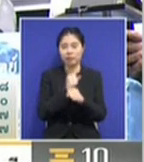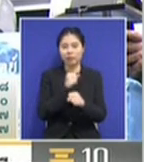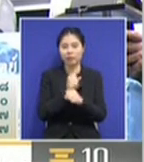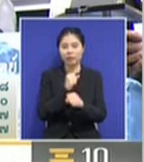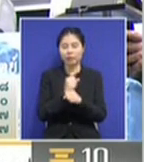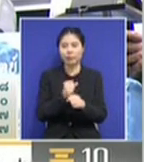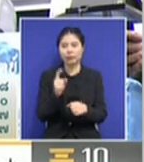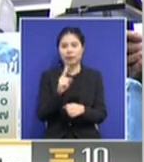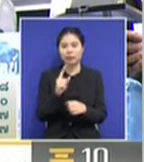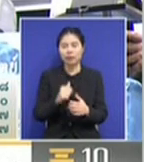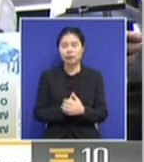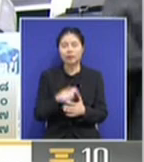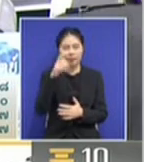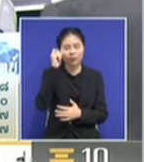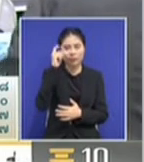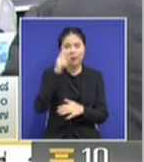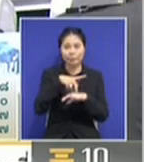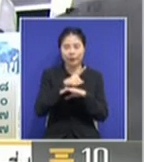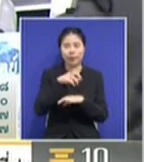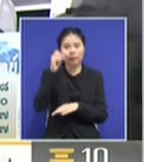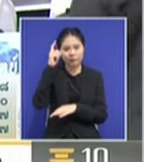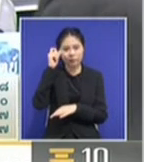So let's take a look again what happened this morning.